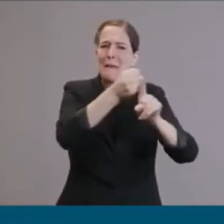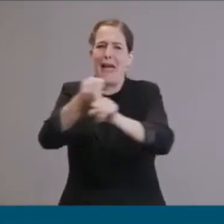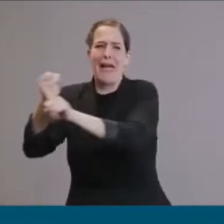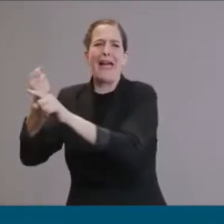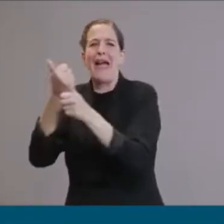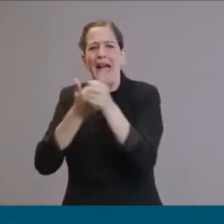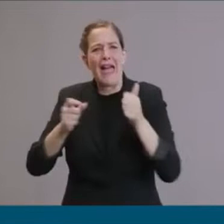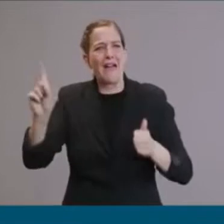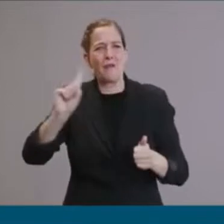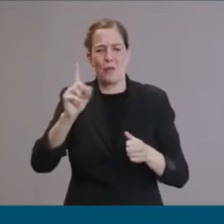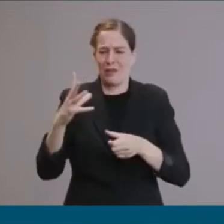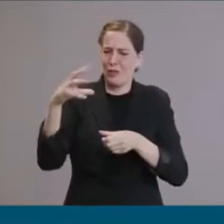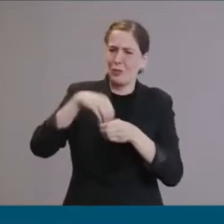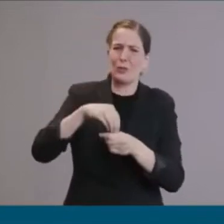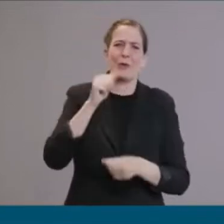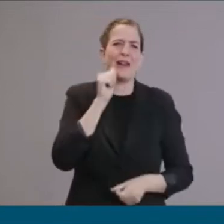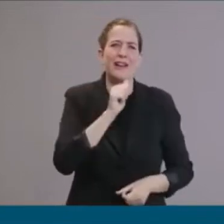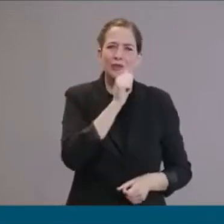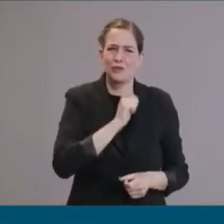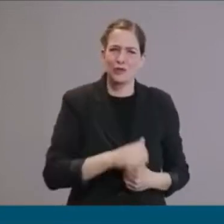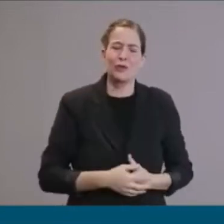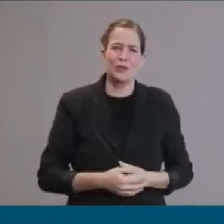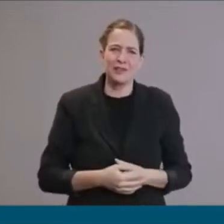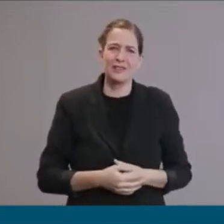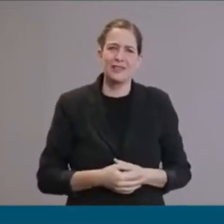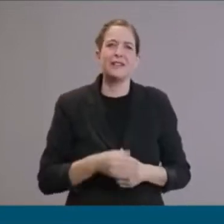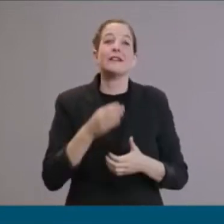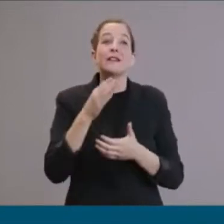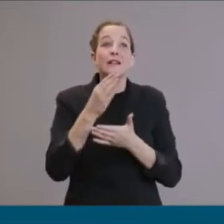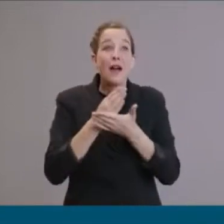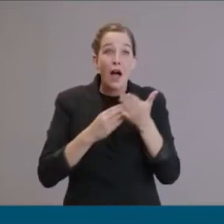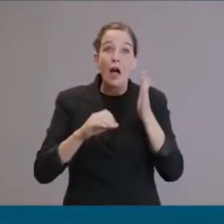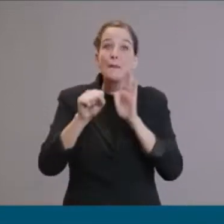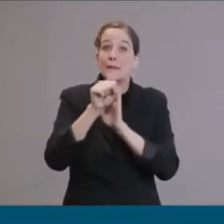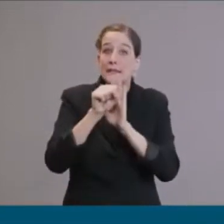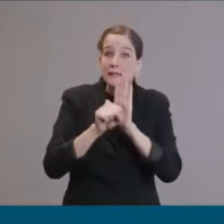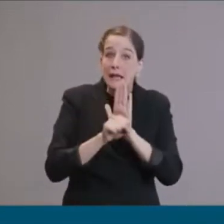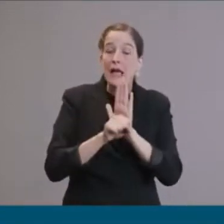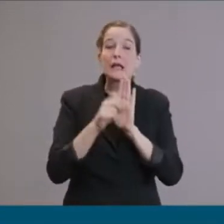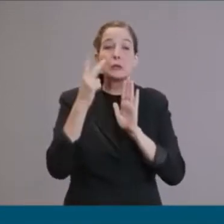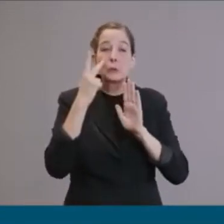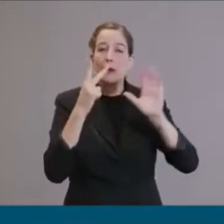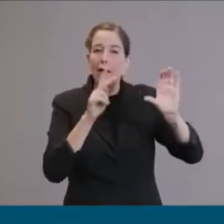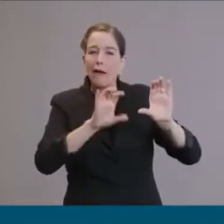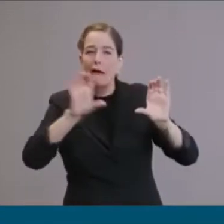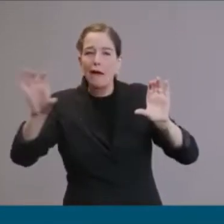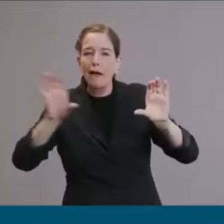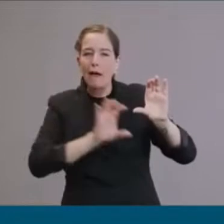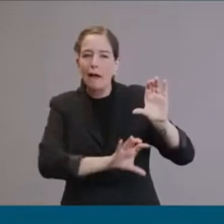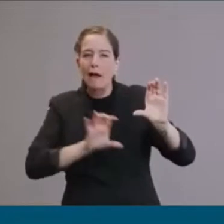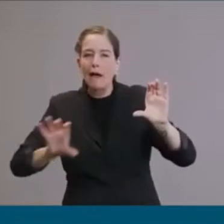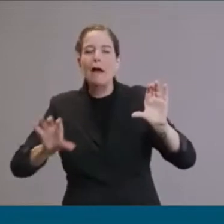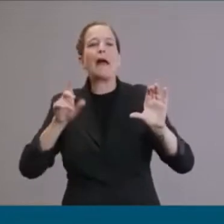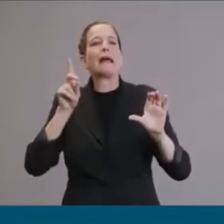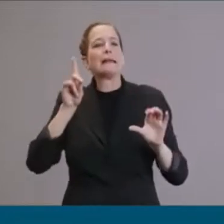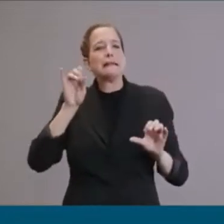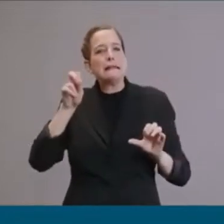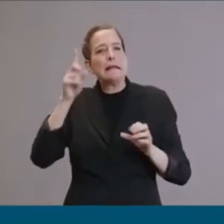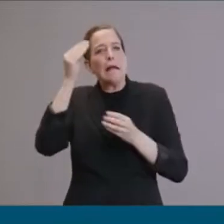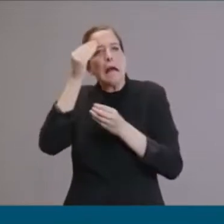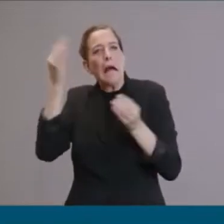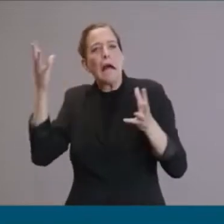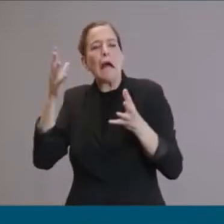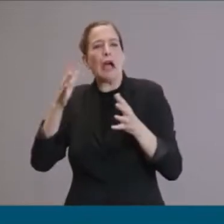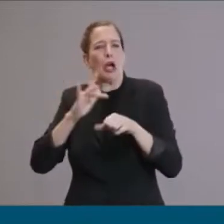We put some states on here, some of the states that were making national news early in terms of the cases that they've had and the